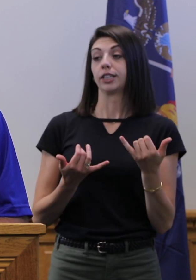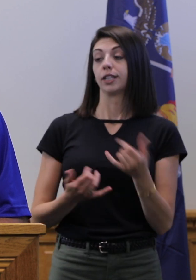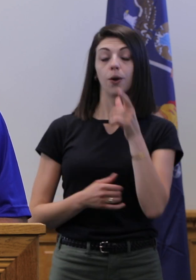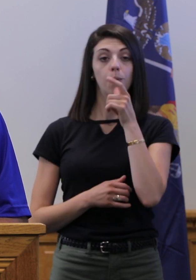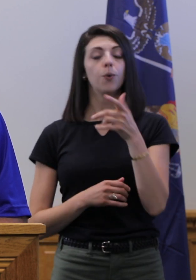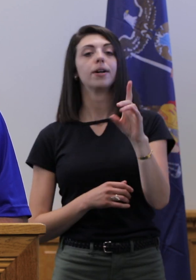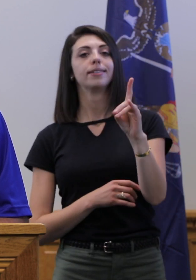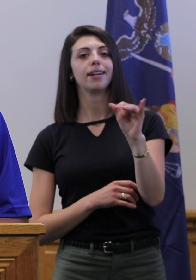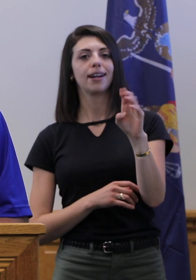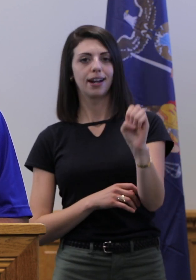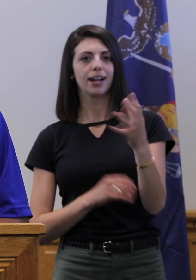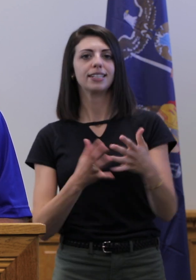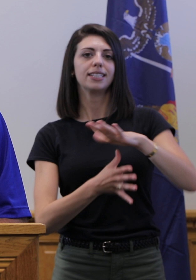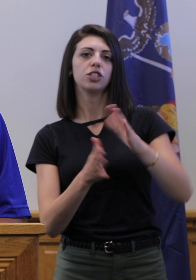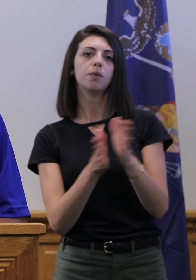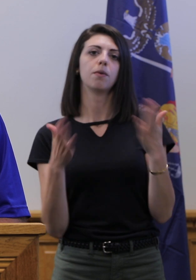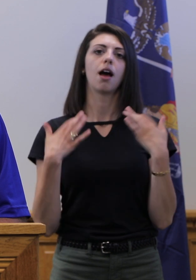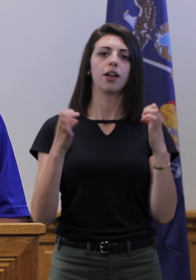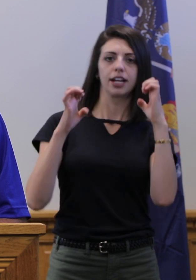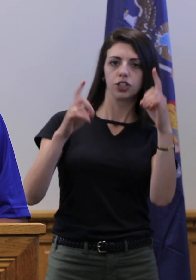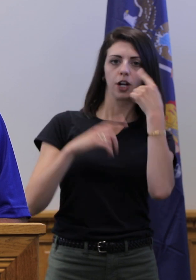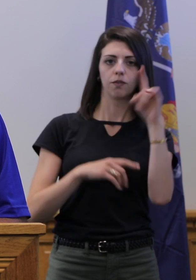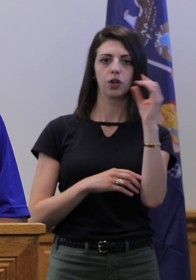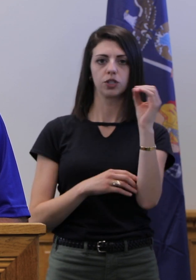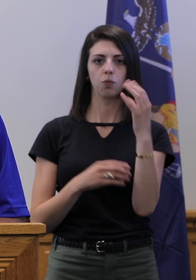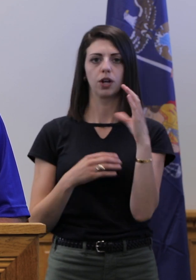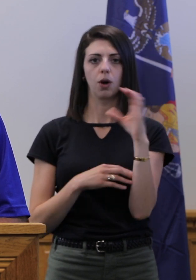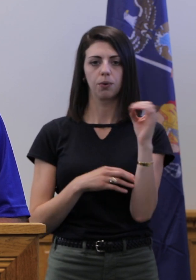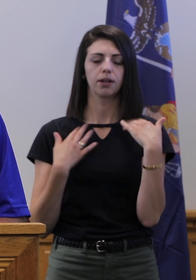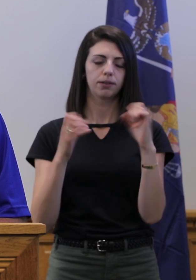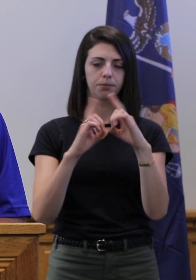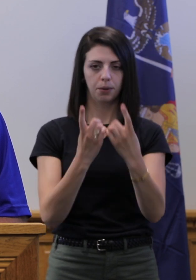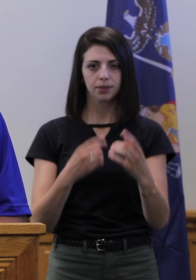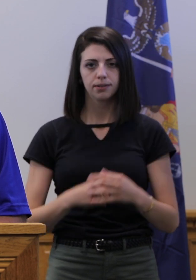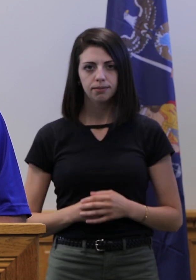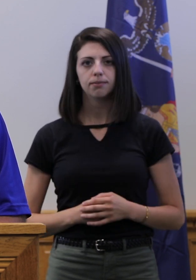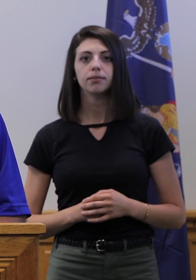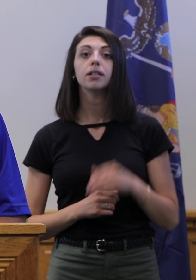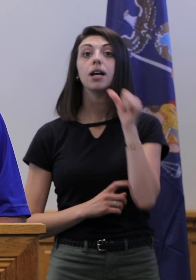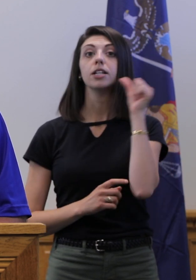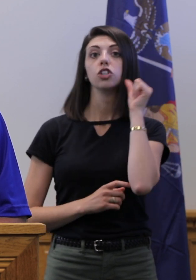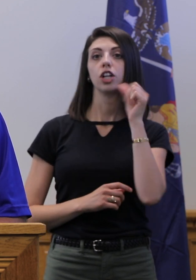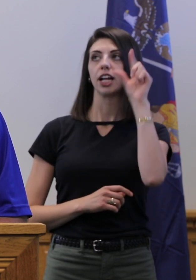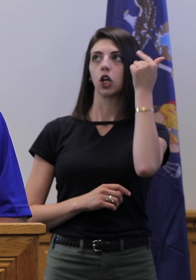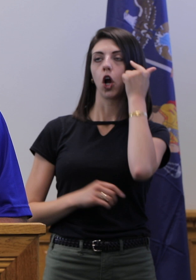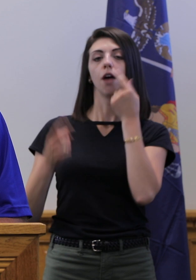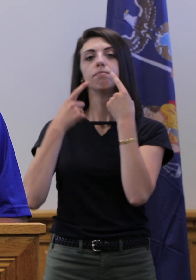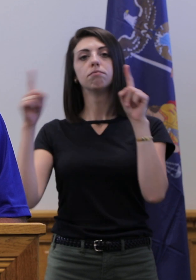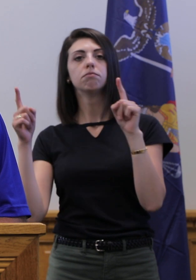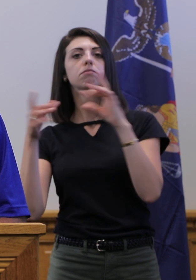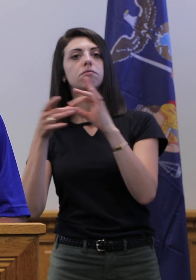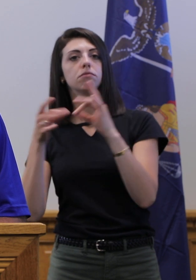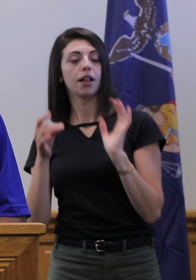is Diane Oldenburg, Senior Public Health Educator for the Oswego County Health Department. Yesterday, Governor Cuomo announced that our